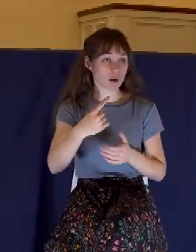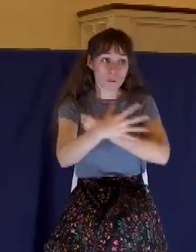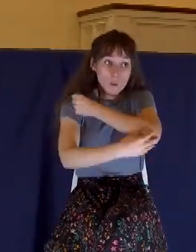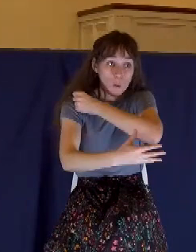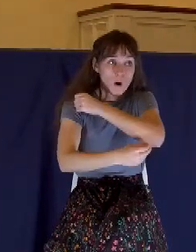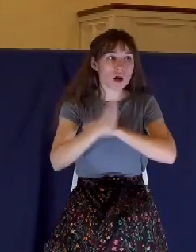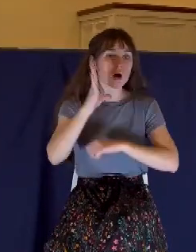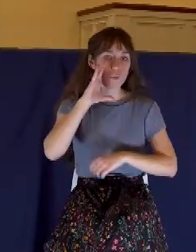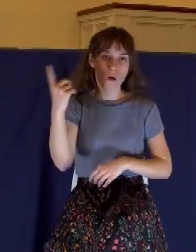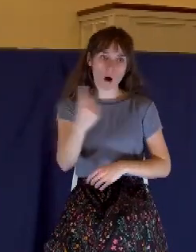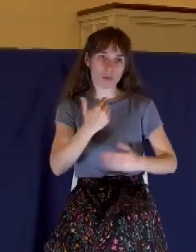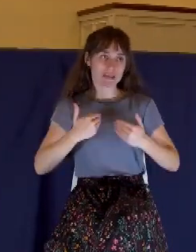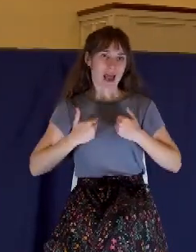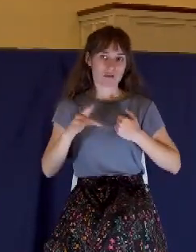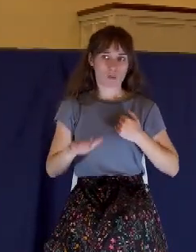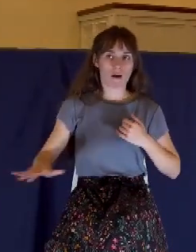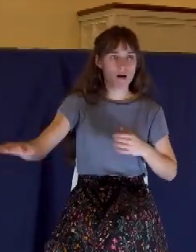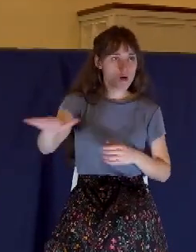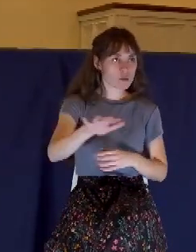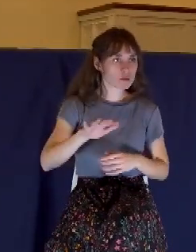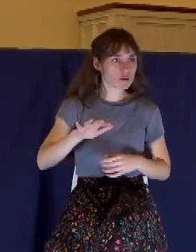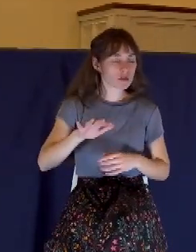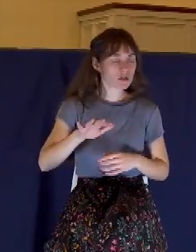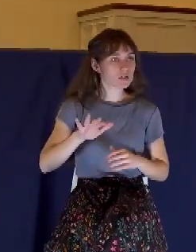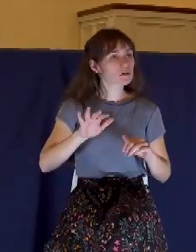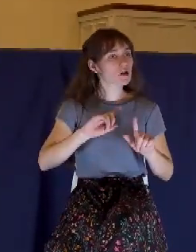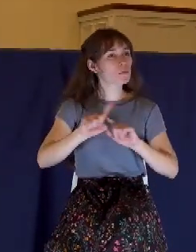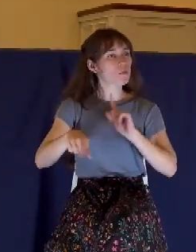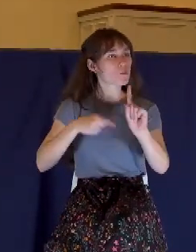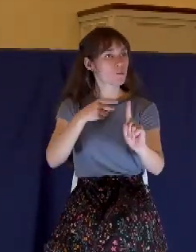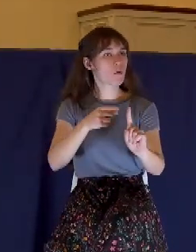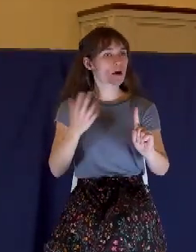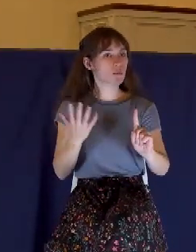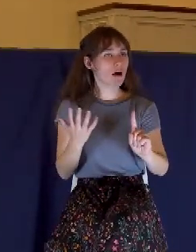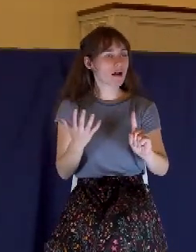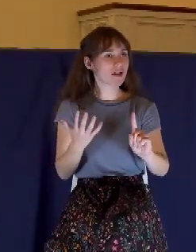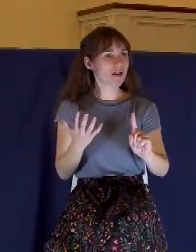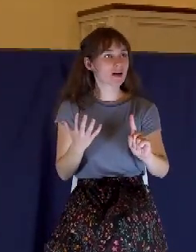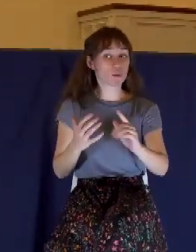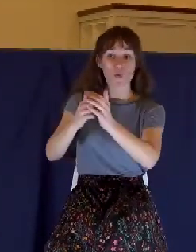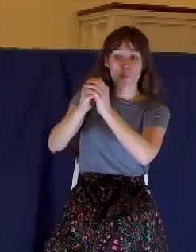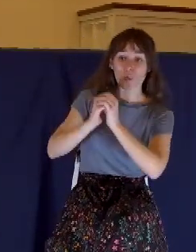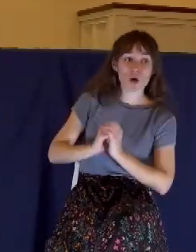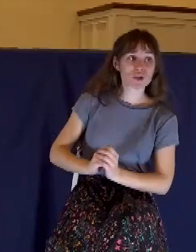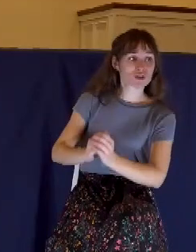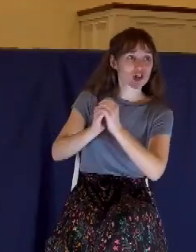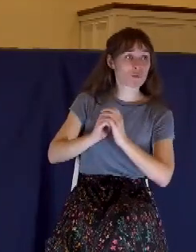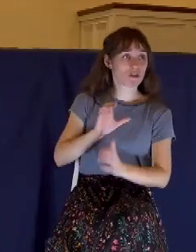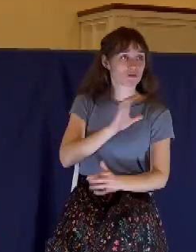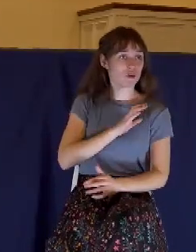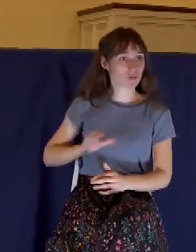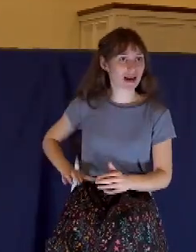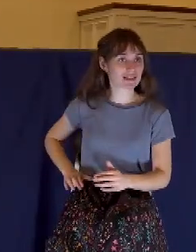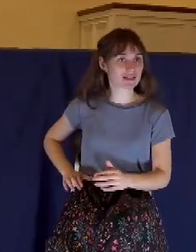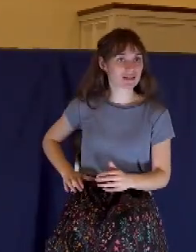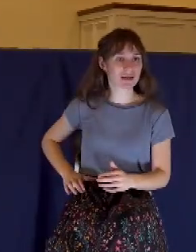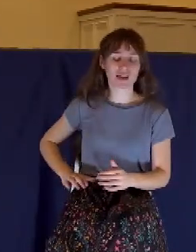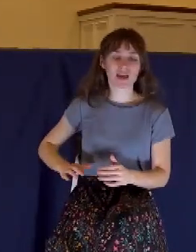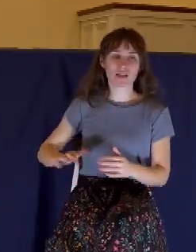And what's going on here is a simple principle and that's this. Adoring worship of Christ is the ultimate priority.